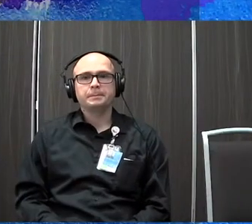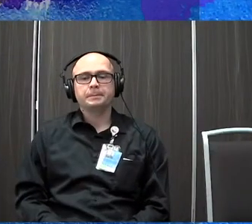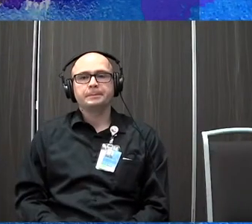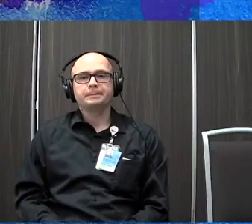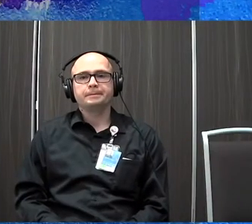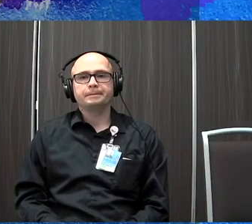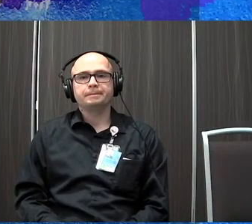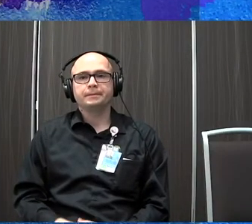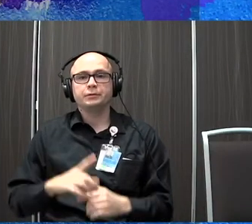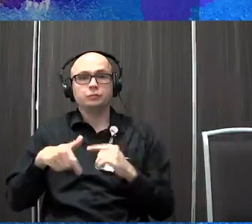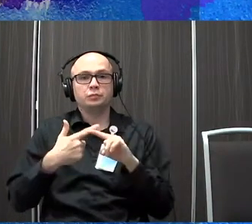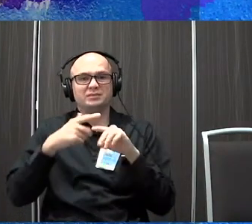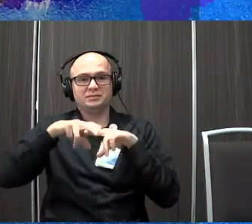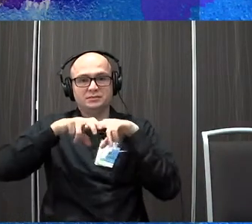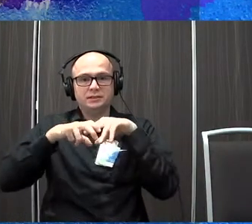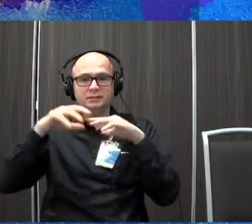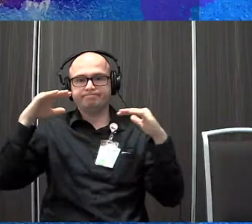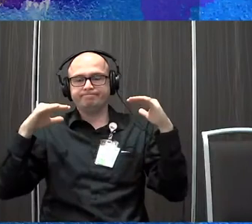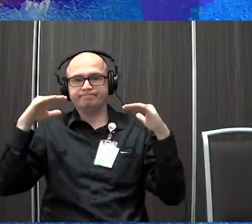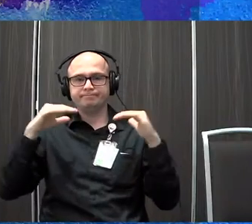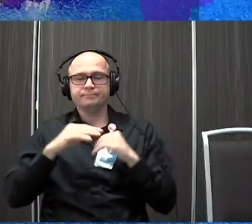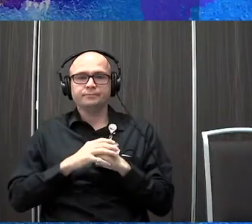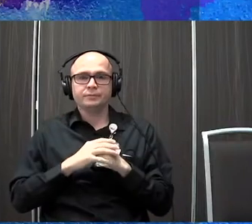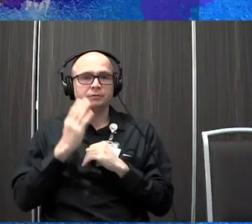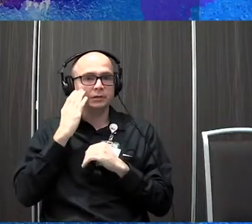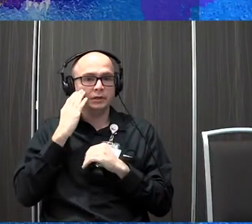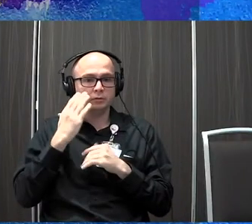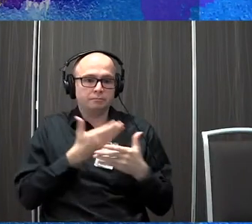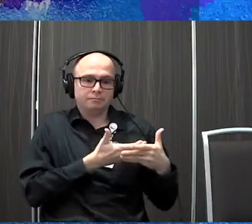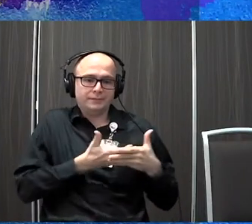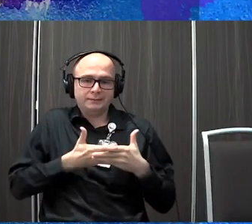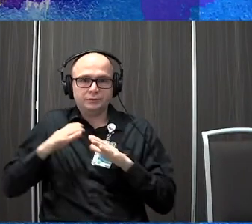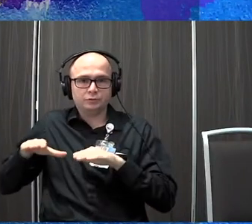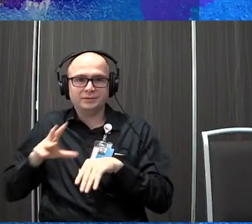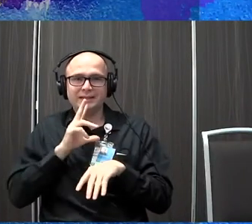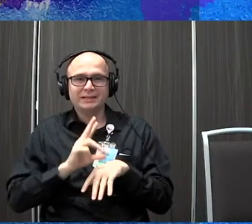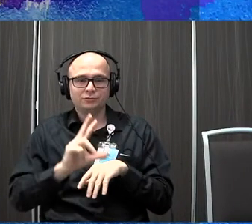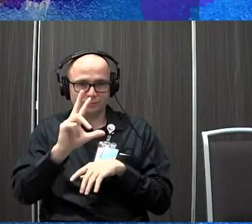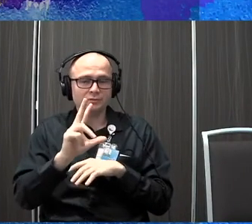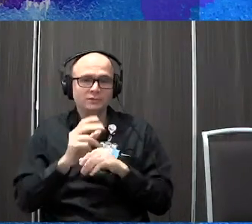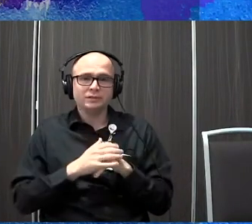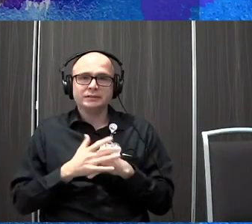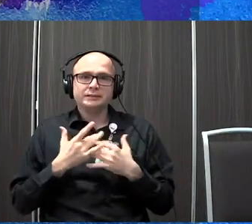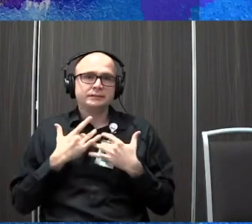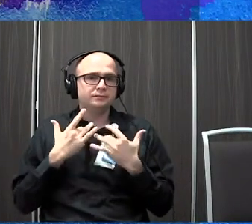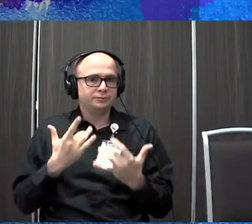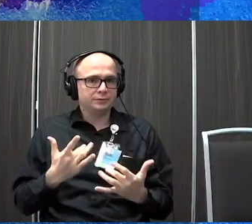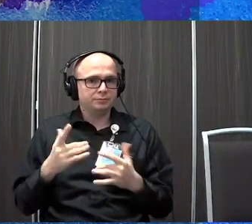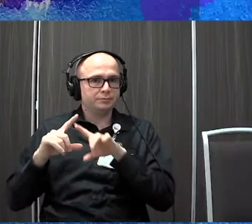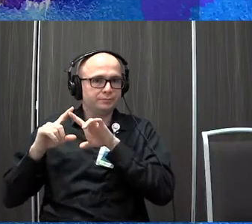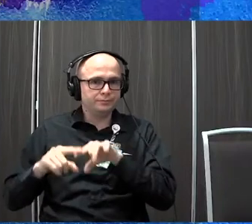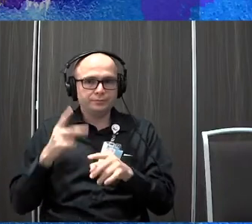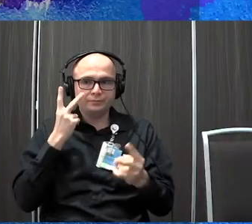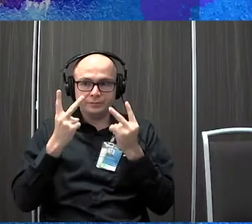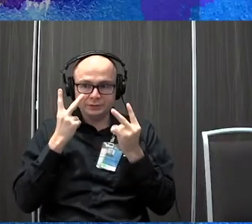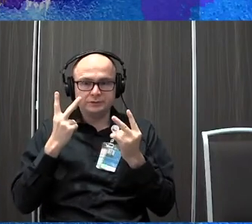So when it comes to sitting balance, what we know in infants and children, particularly up to three years old, is that they are most reliant on vision